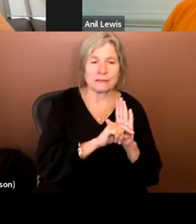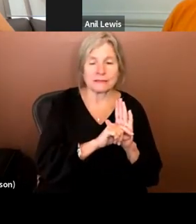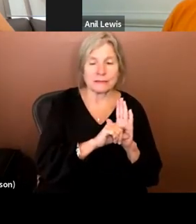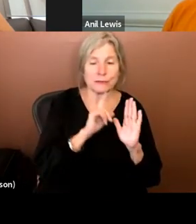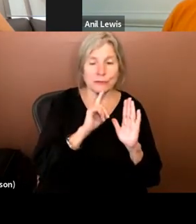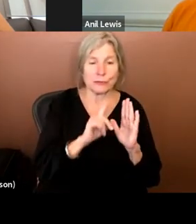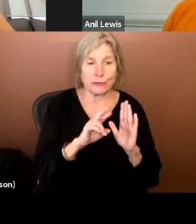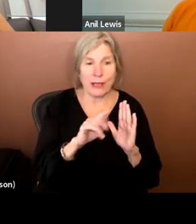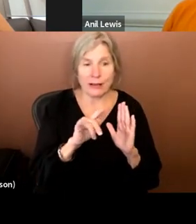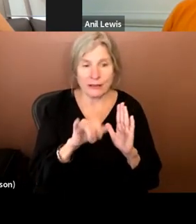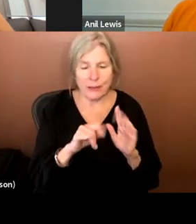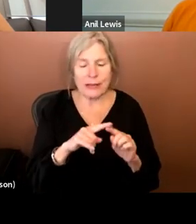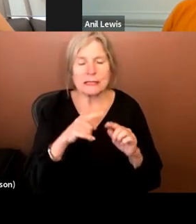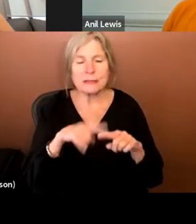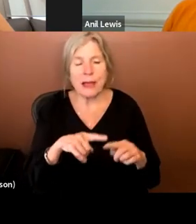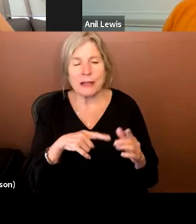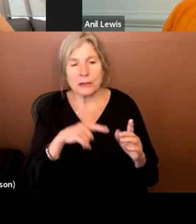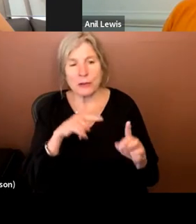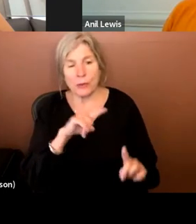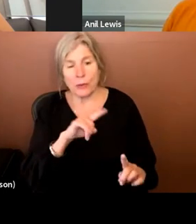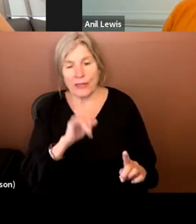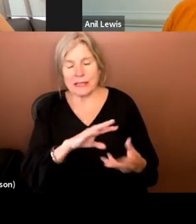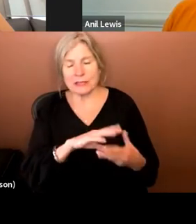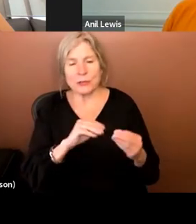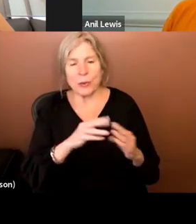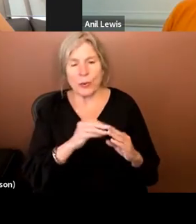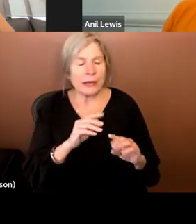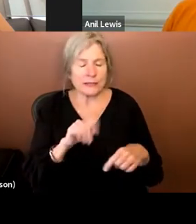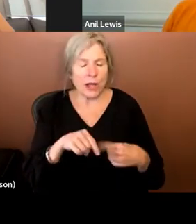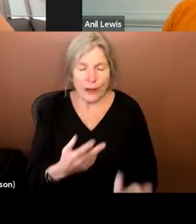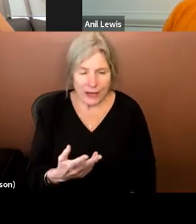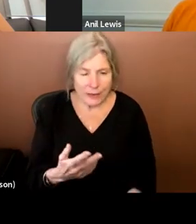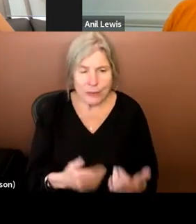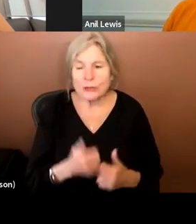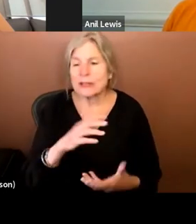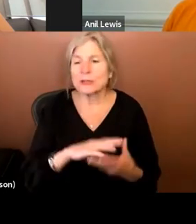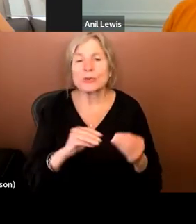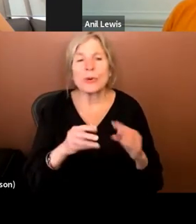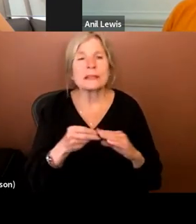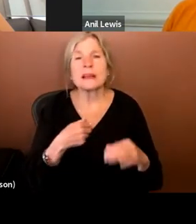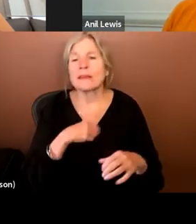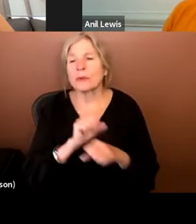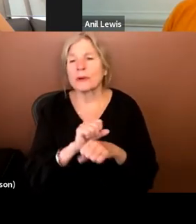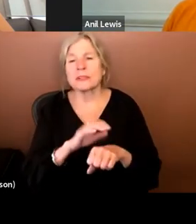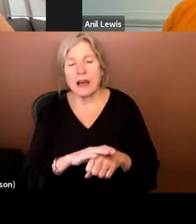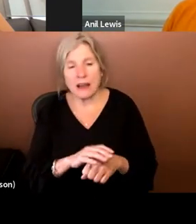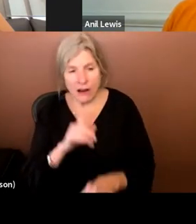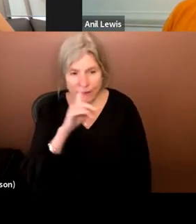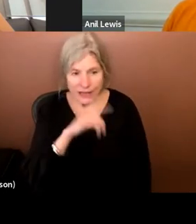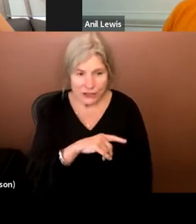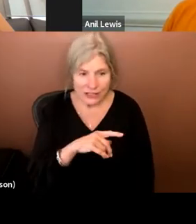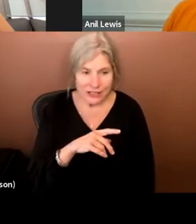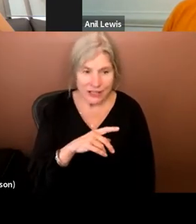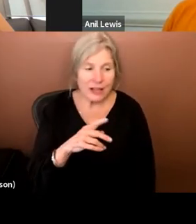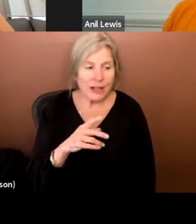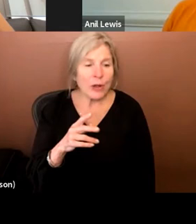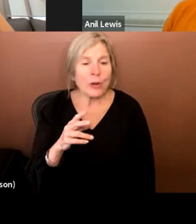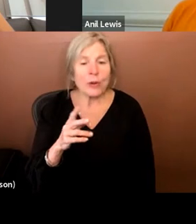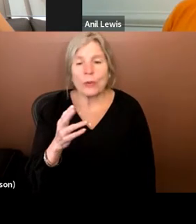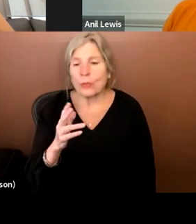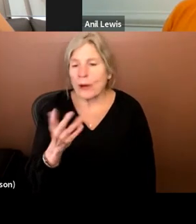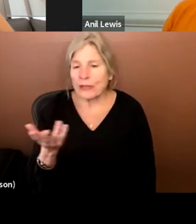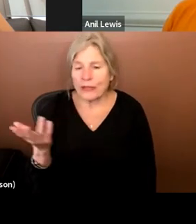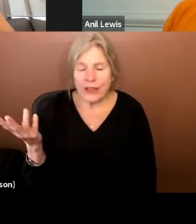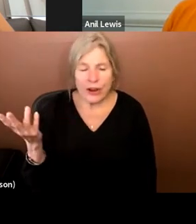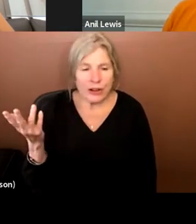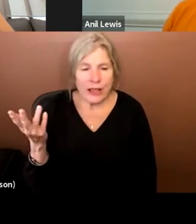it depends where that, that particular story is going. Most of the stories I've worked on are fiction and whether they are, uh,